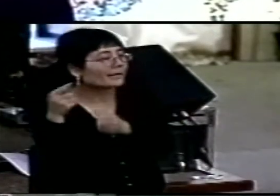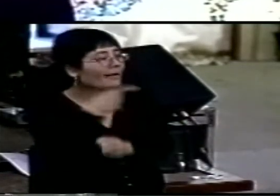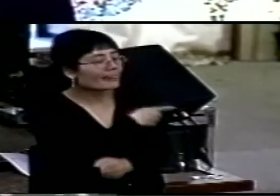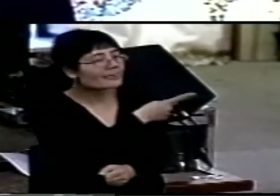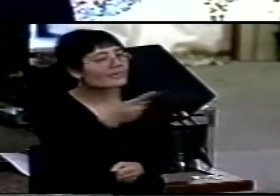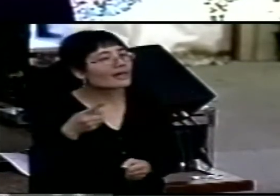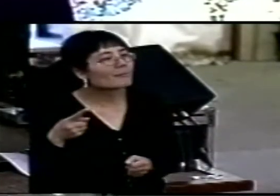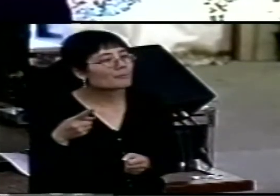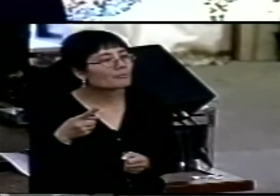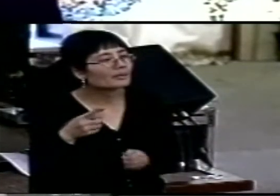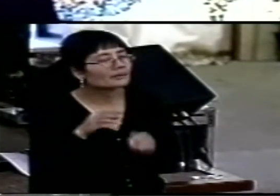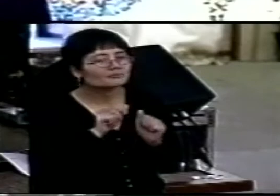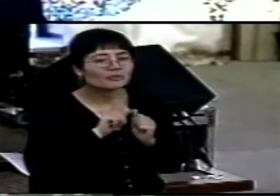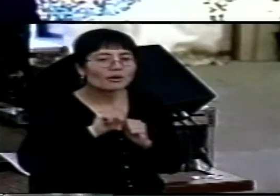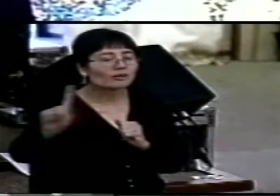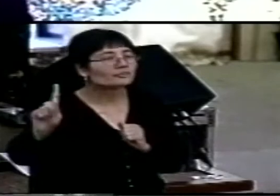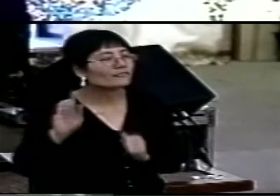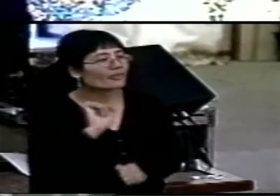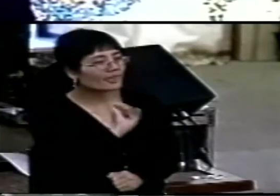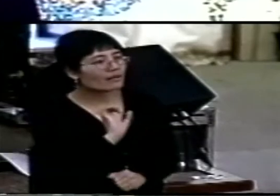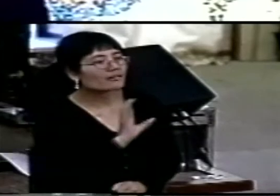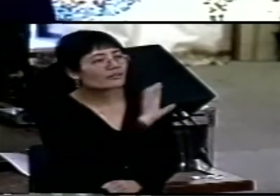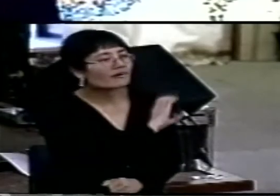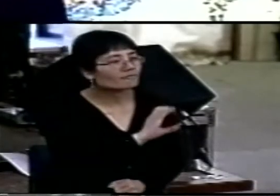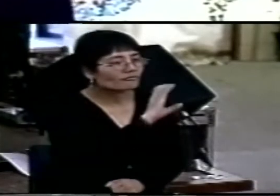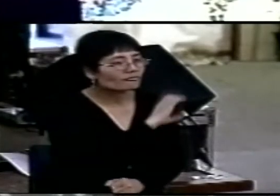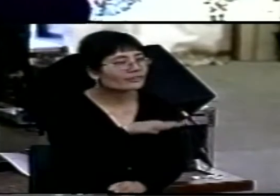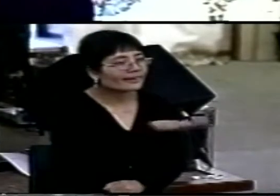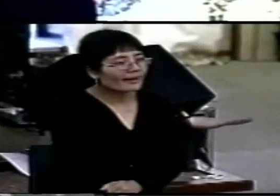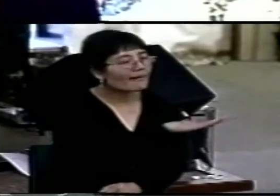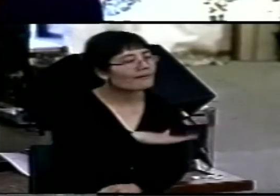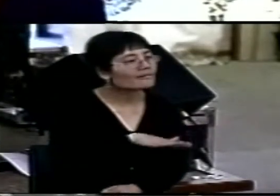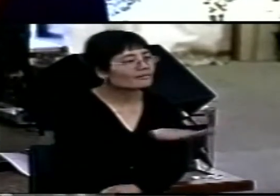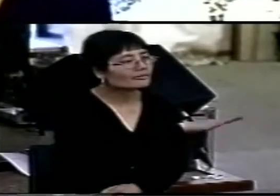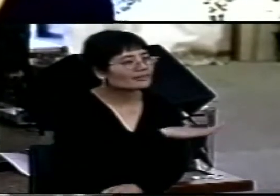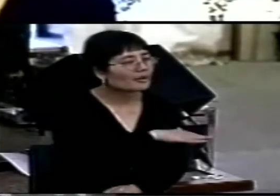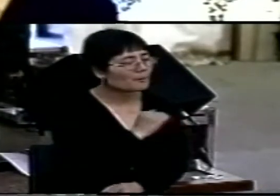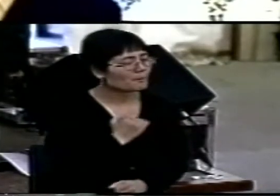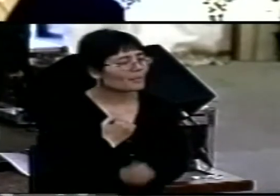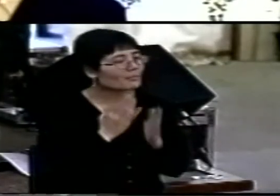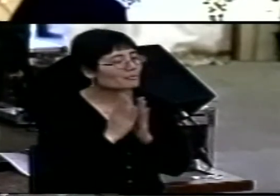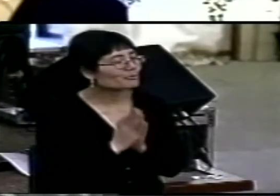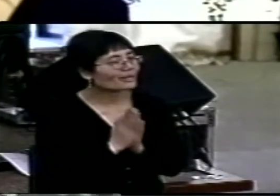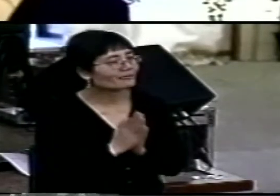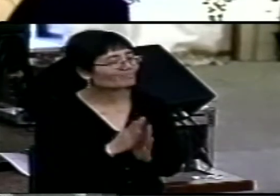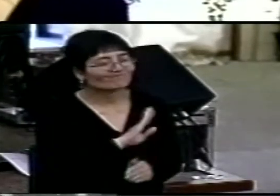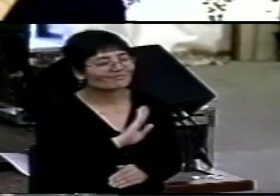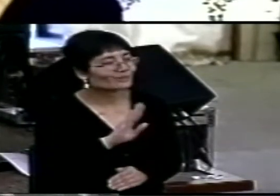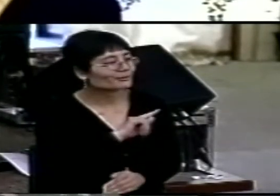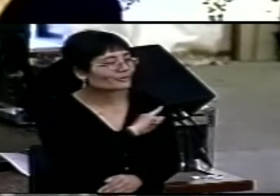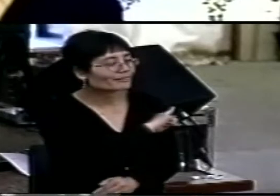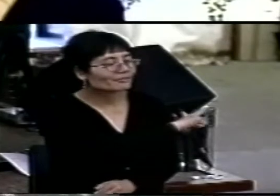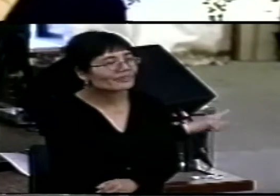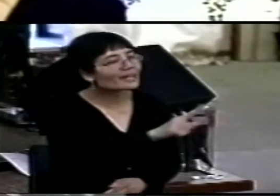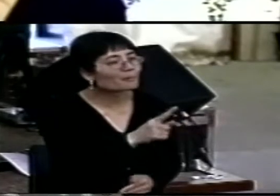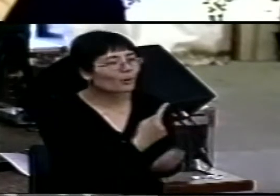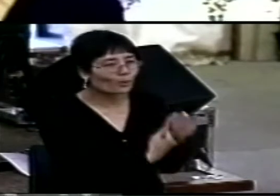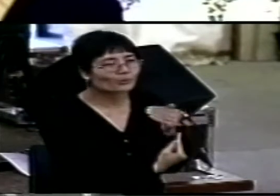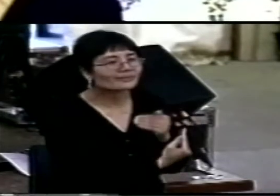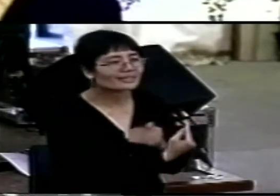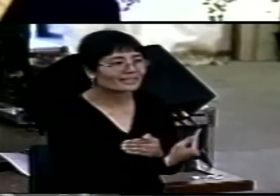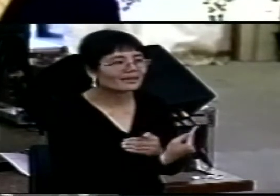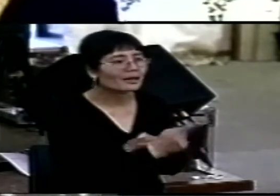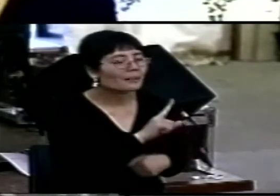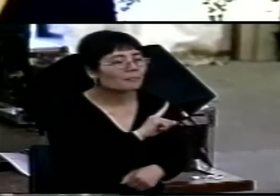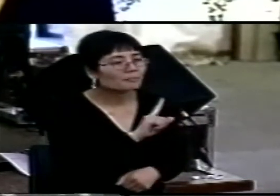comfort zone. My prayer is not for them alone, but for all those